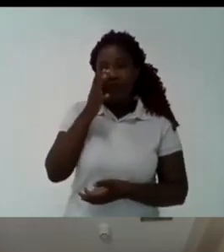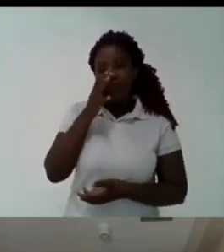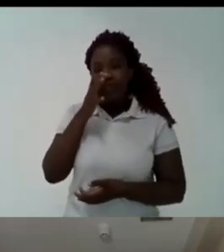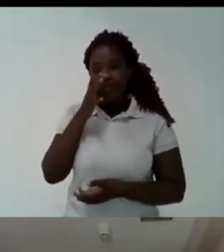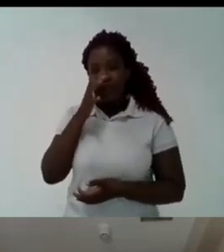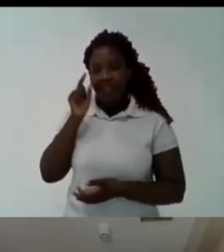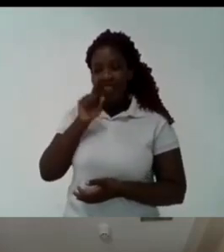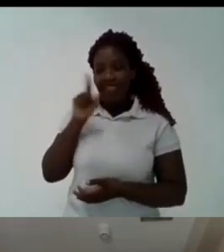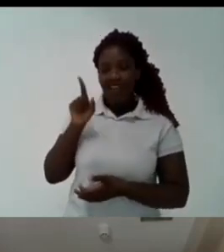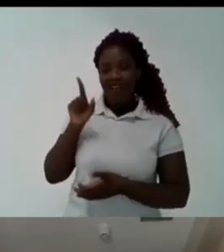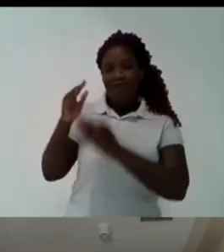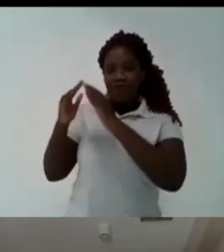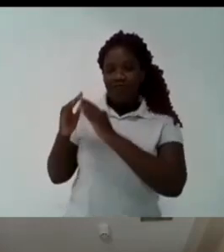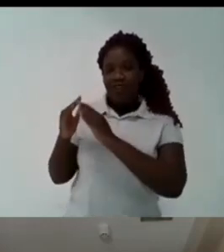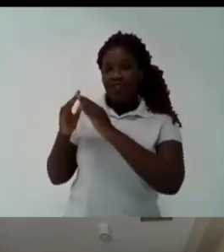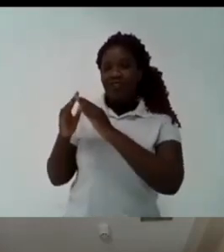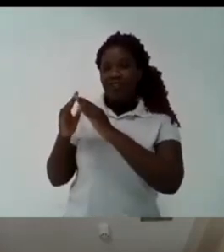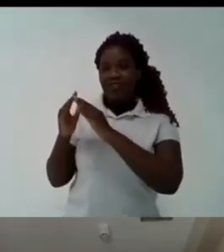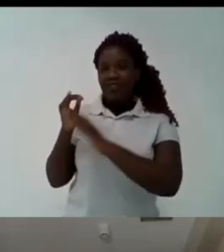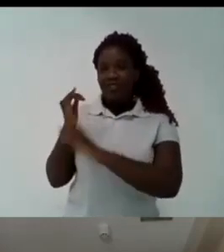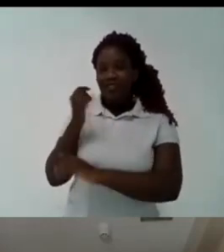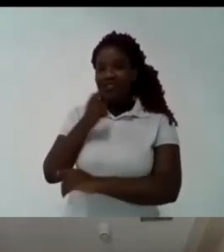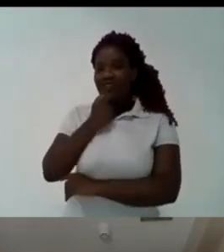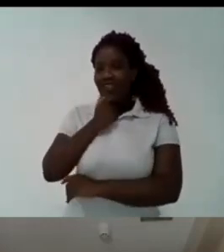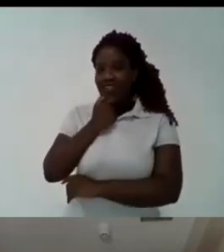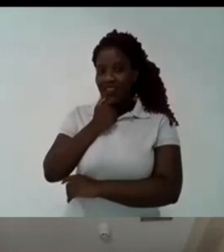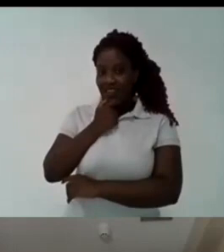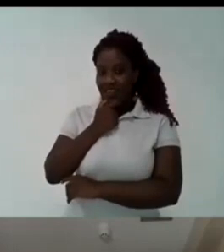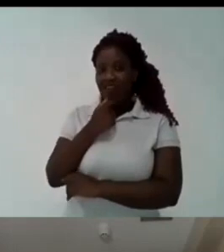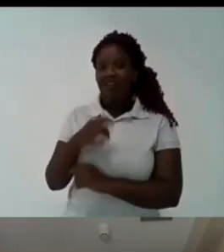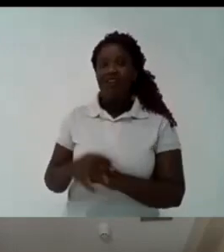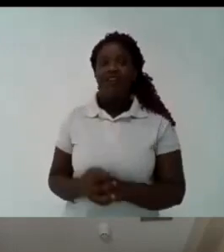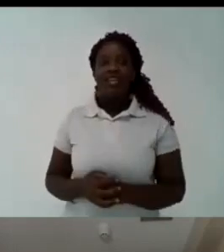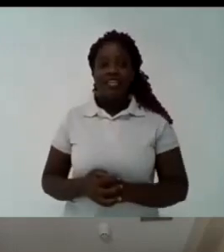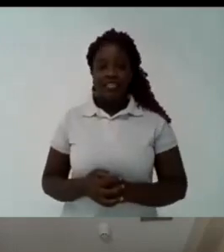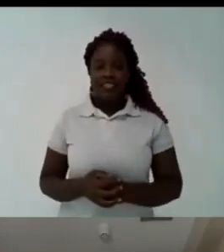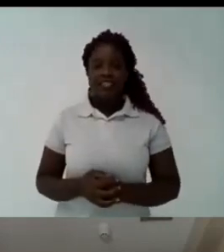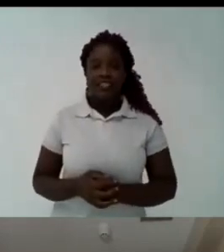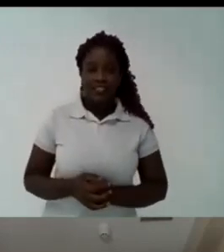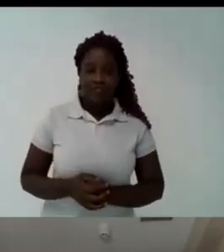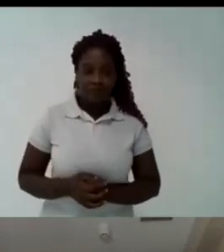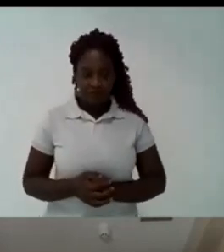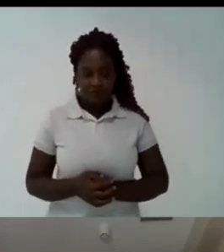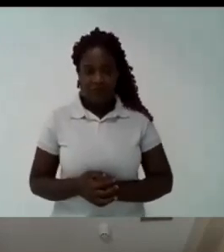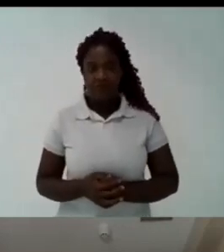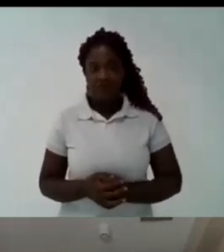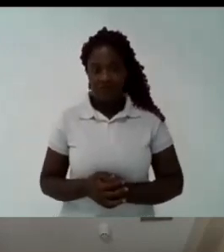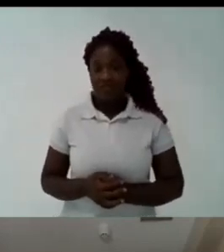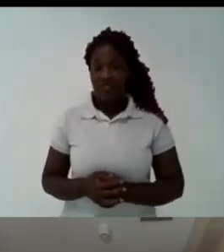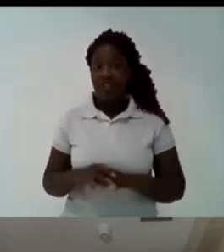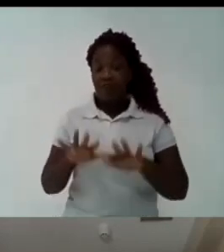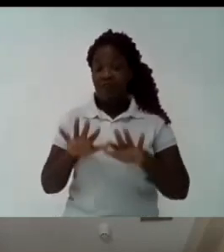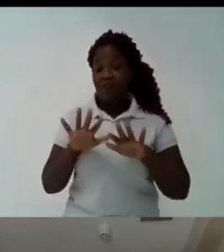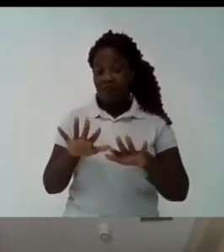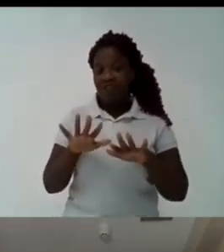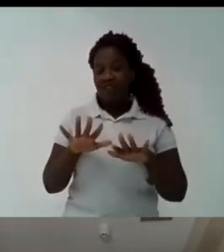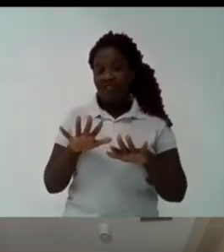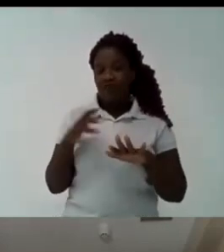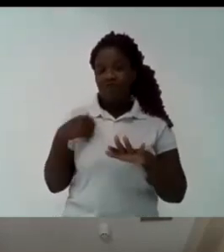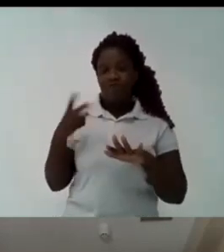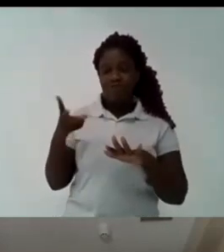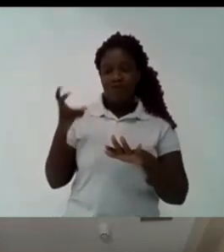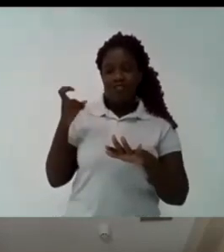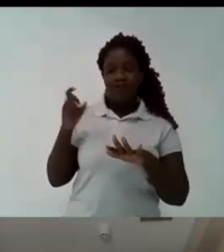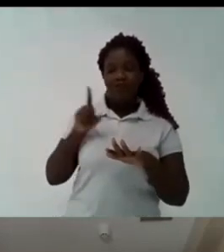i would say that uh in uk i just saw the student movement as an expectator but what i saw